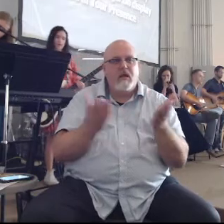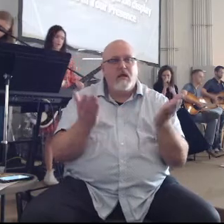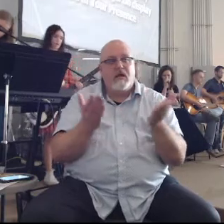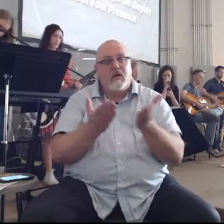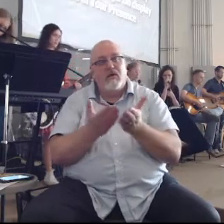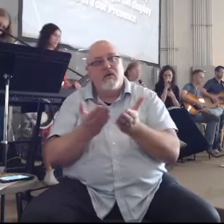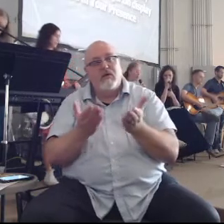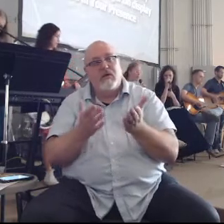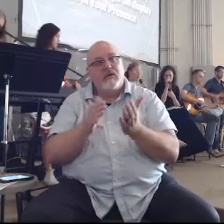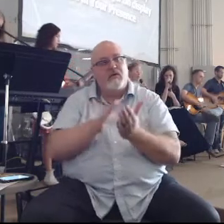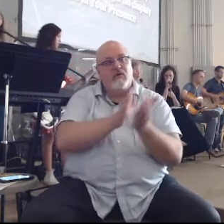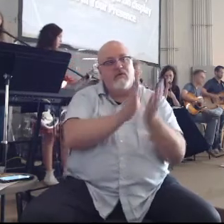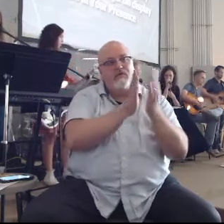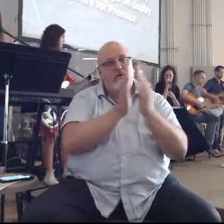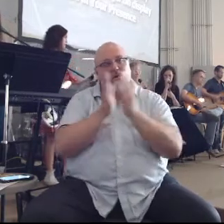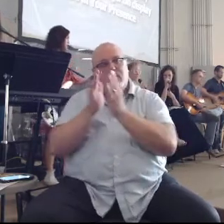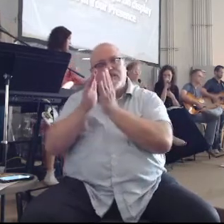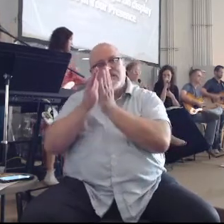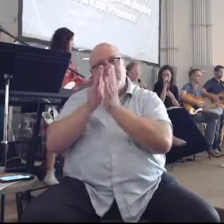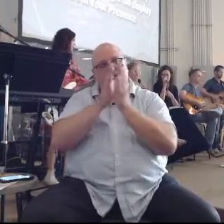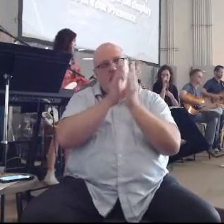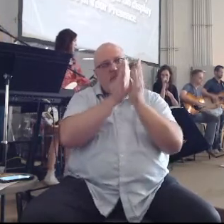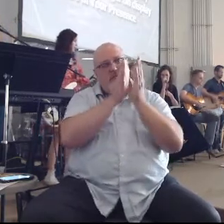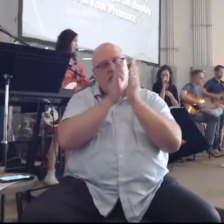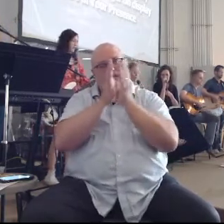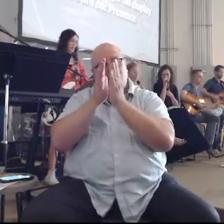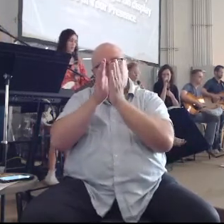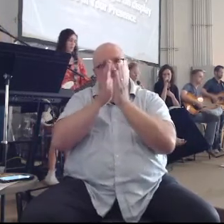Here in your presence